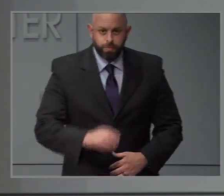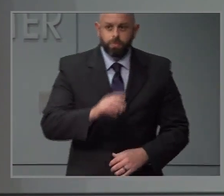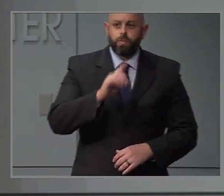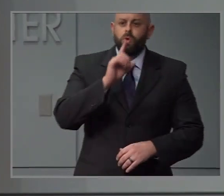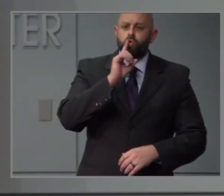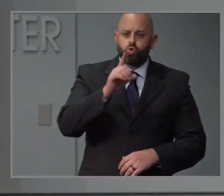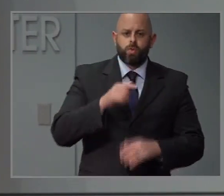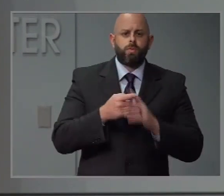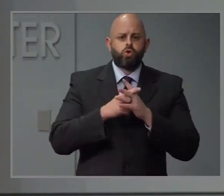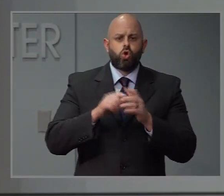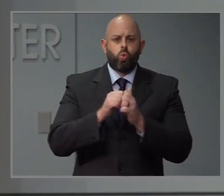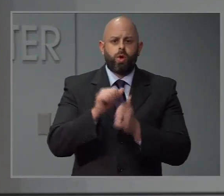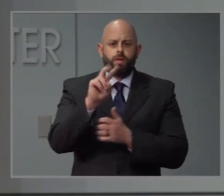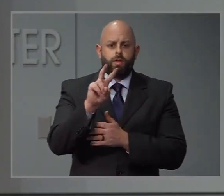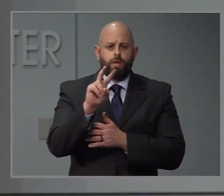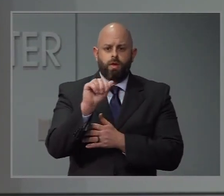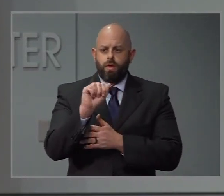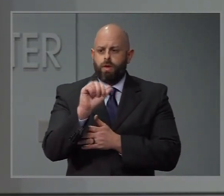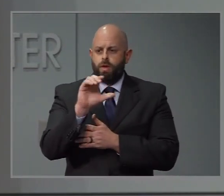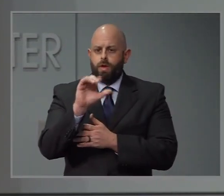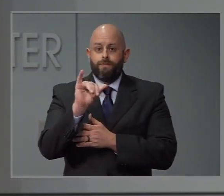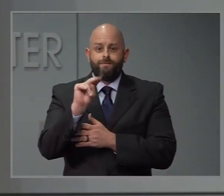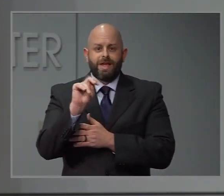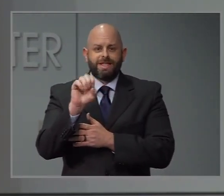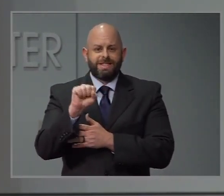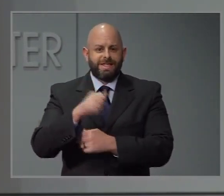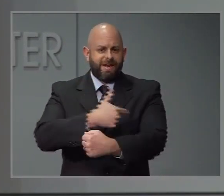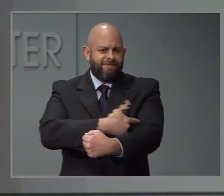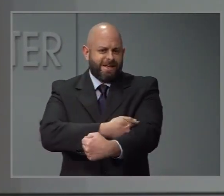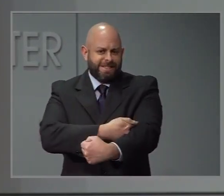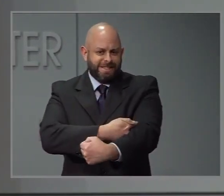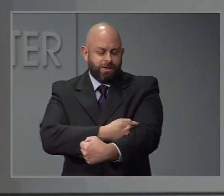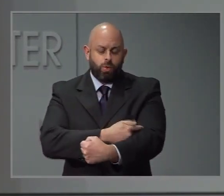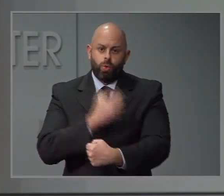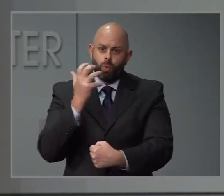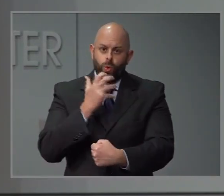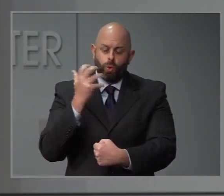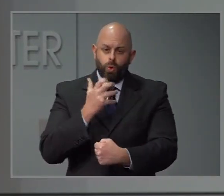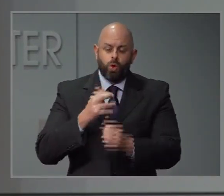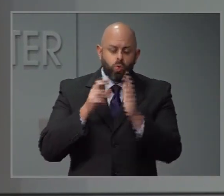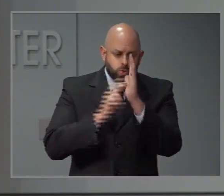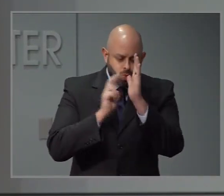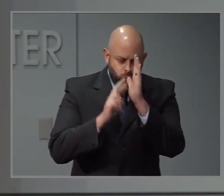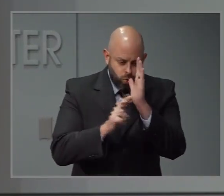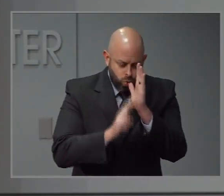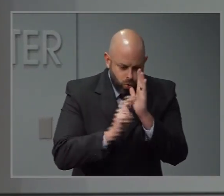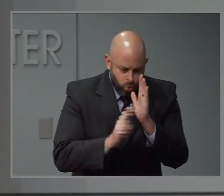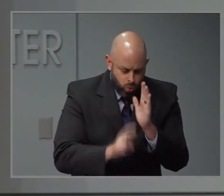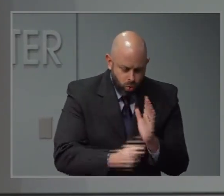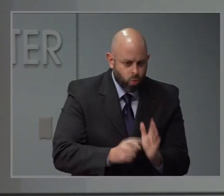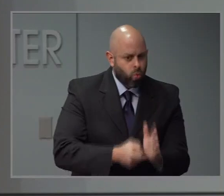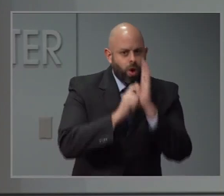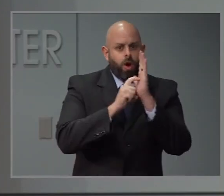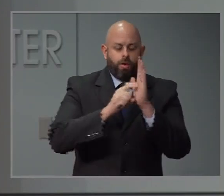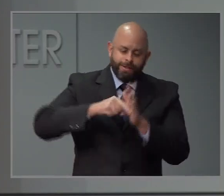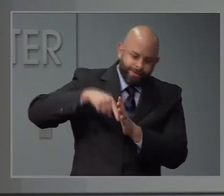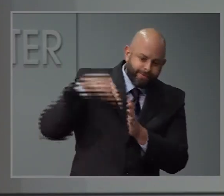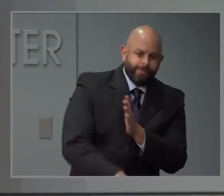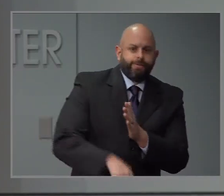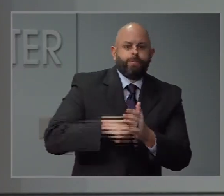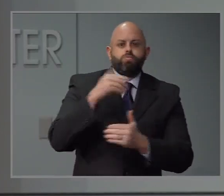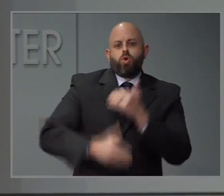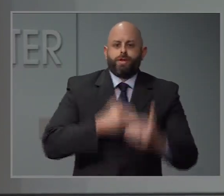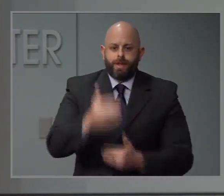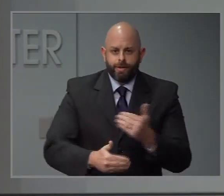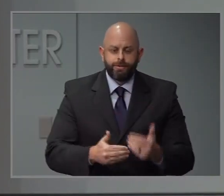many have likely been hearing in the news, is a very extensive process to go through. Not only do researchers need